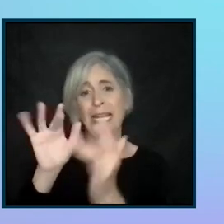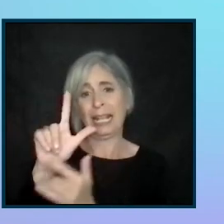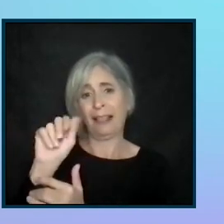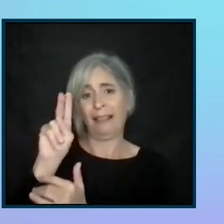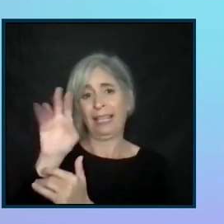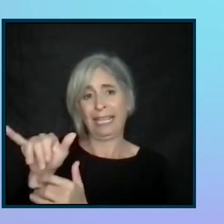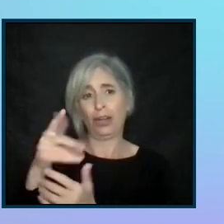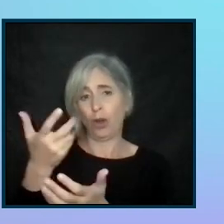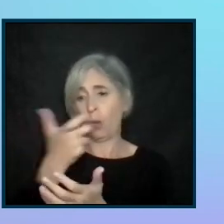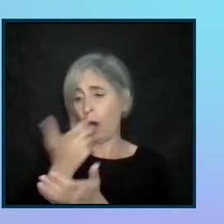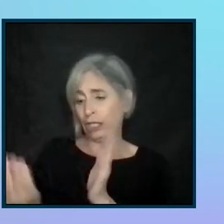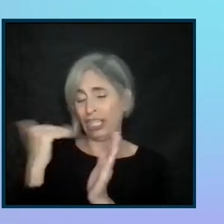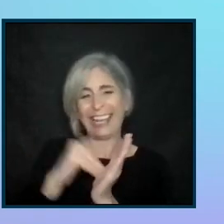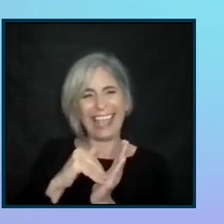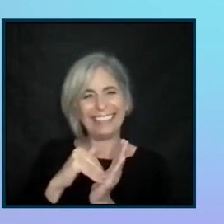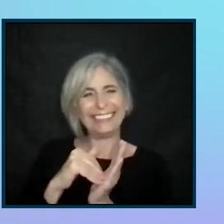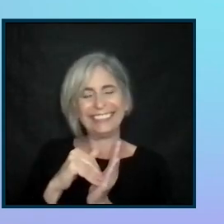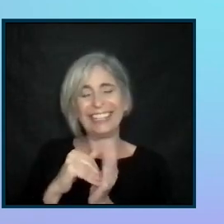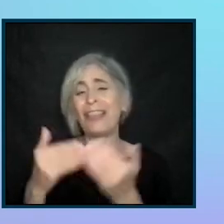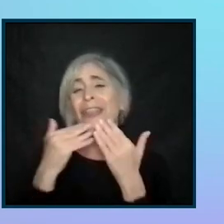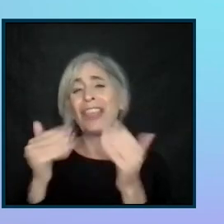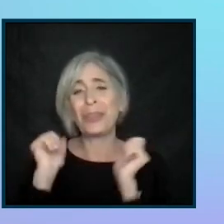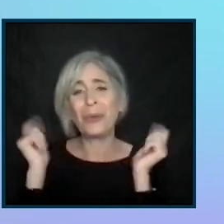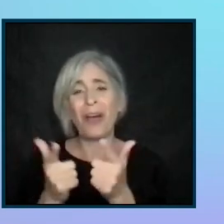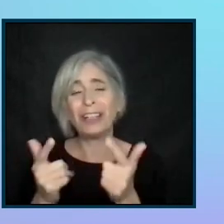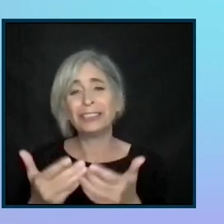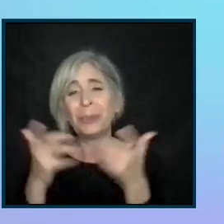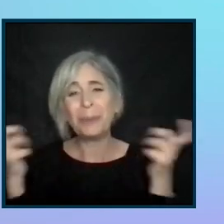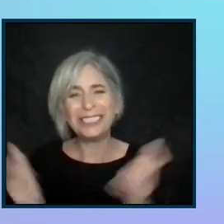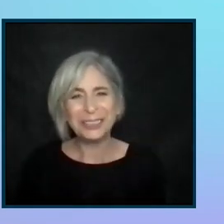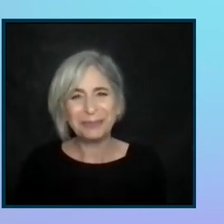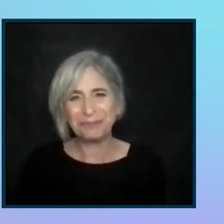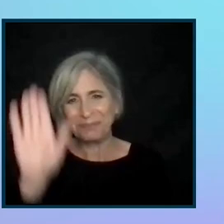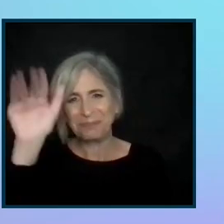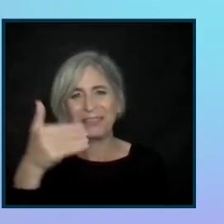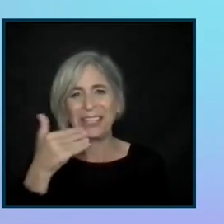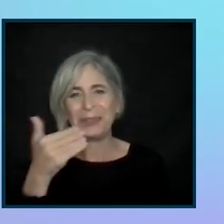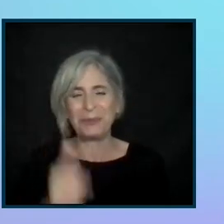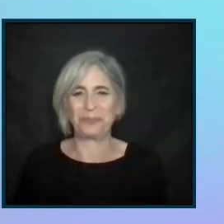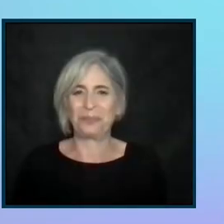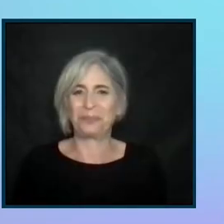or watch the session again. Again, thank you all so much. Thank you.